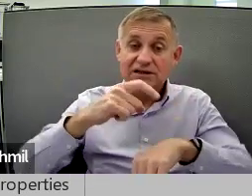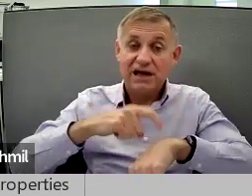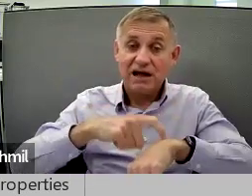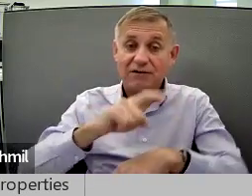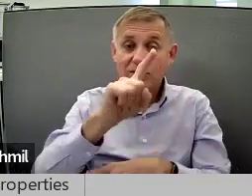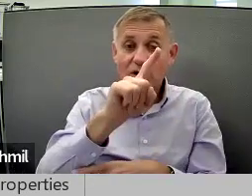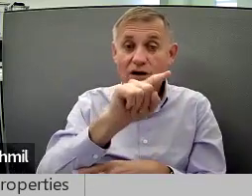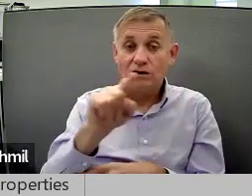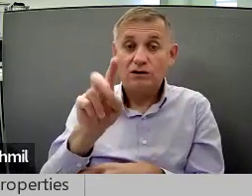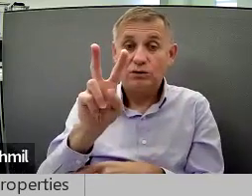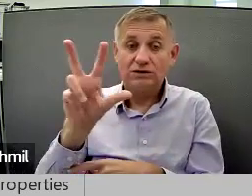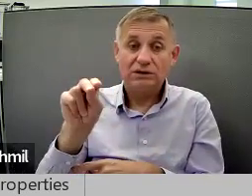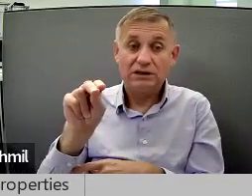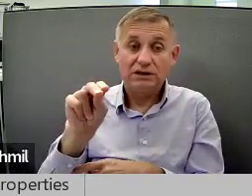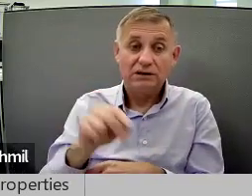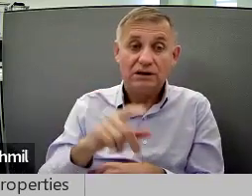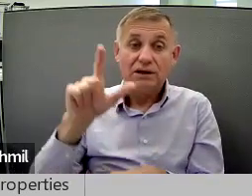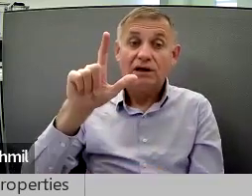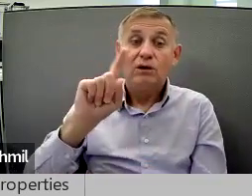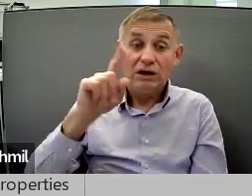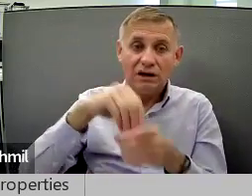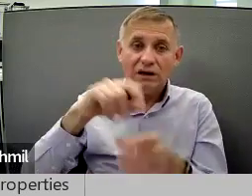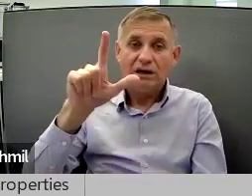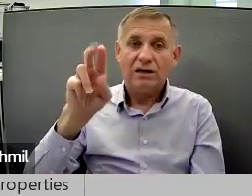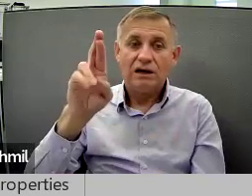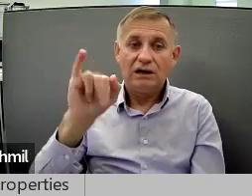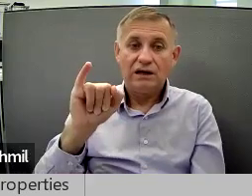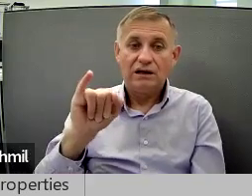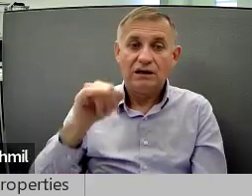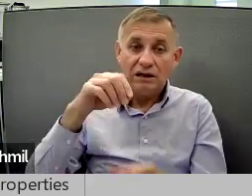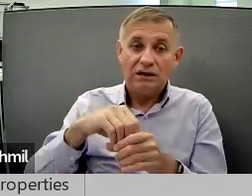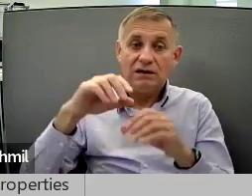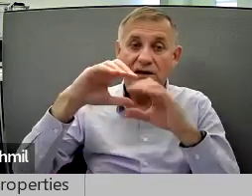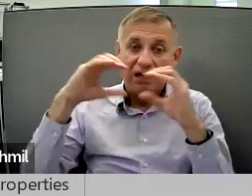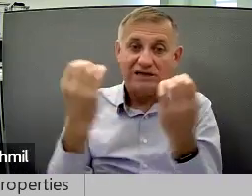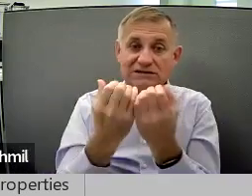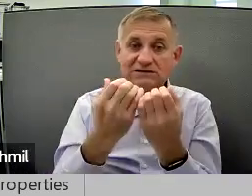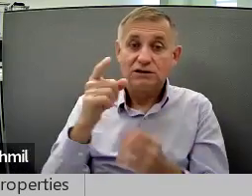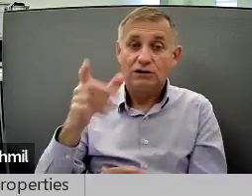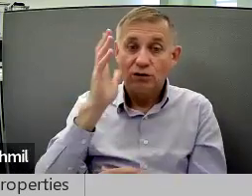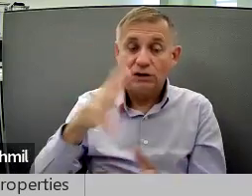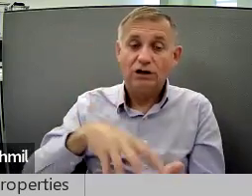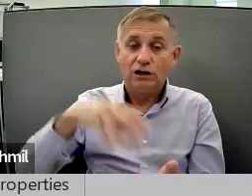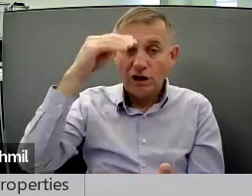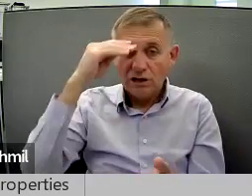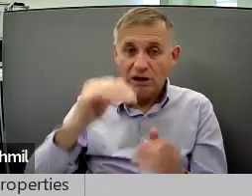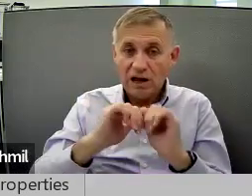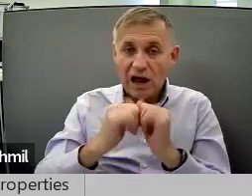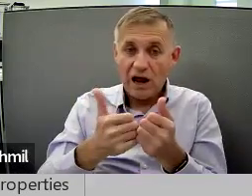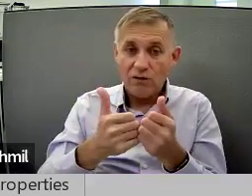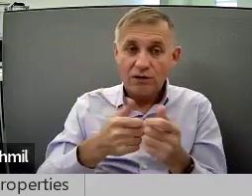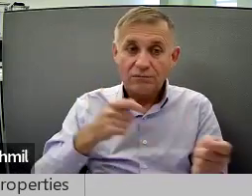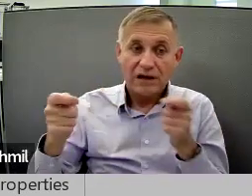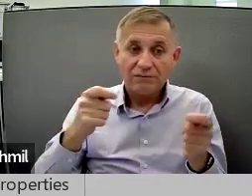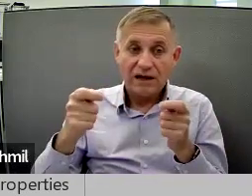Class from 1 to 2.30 p.m. at Liberty Resources. In this class, you will learn